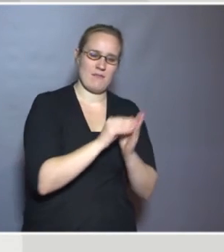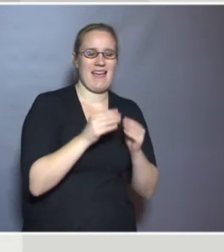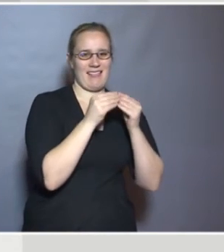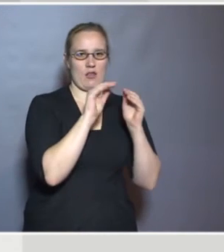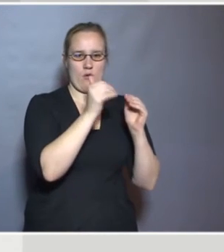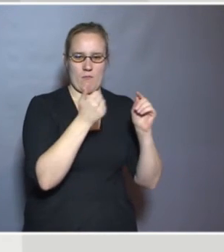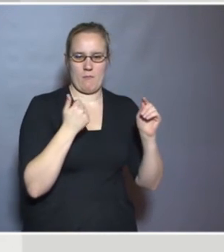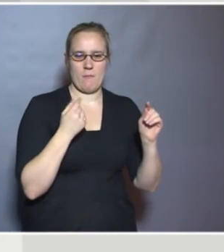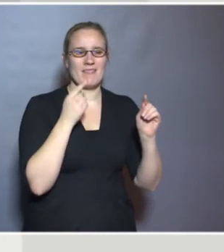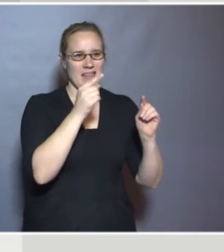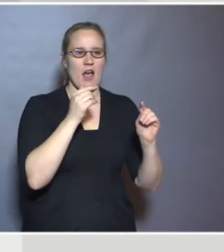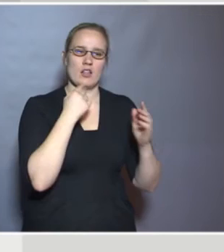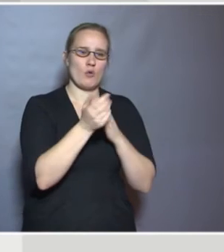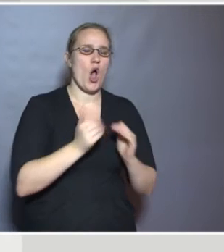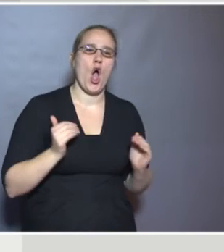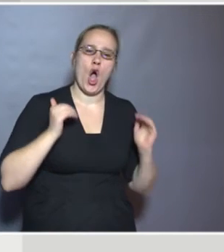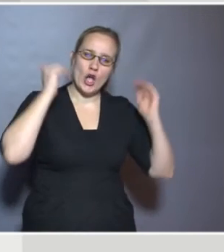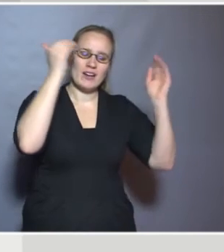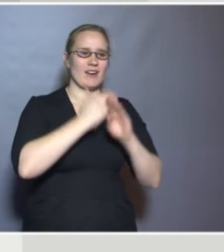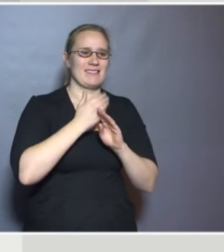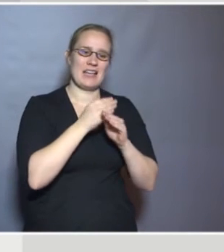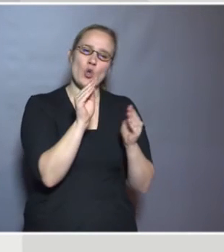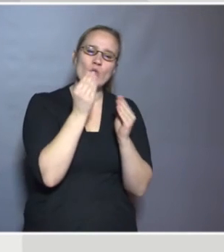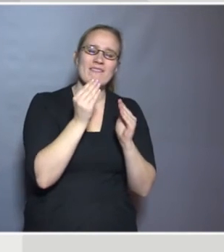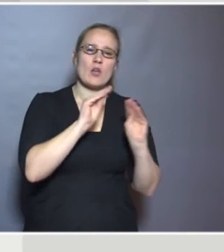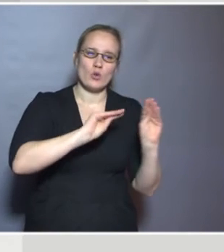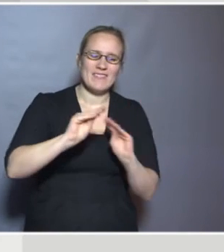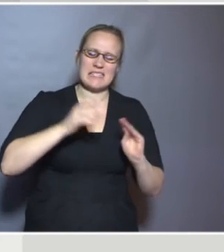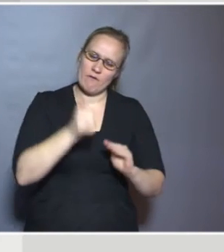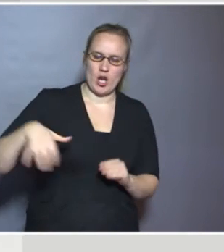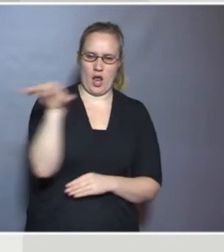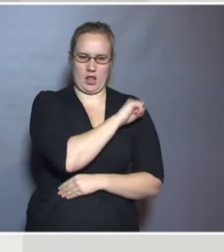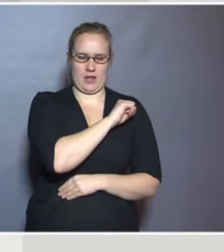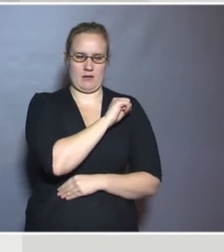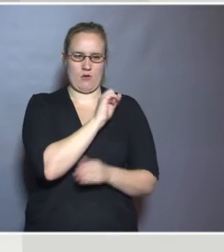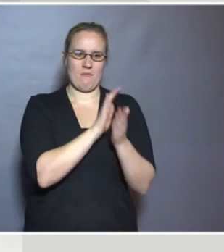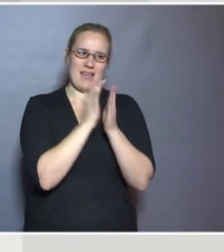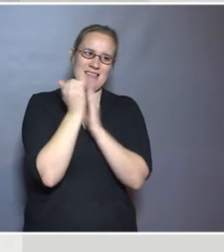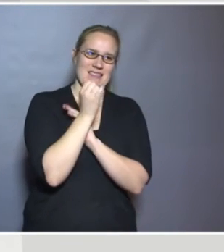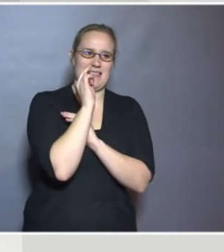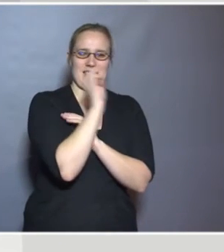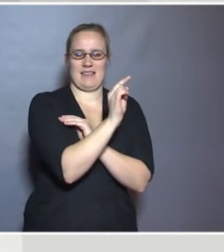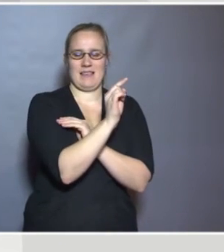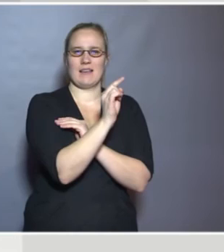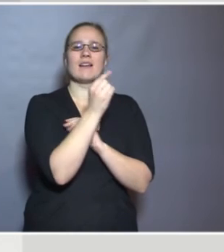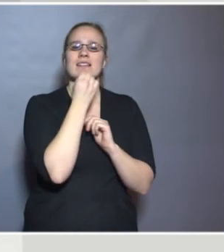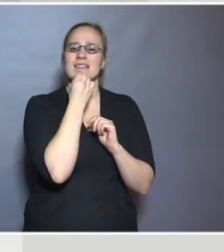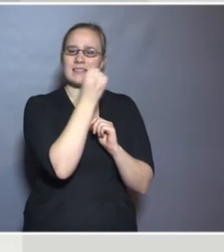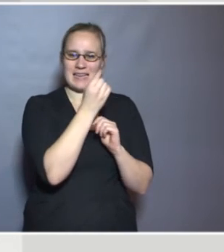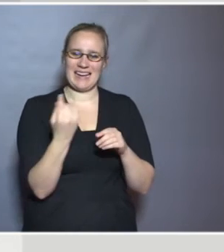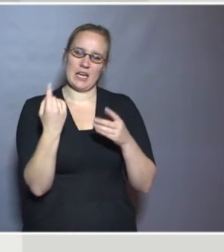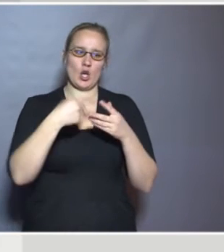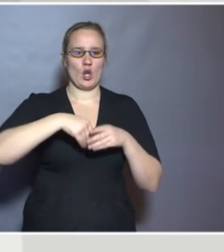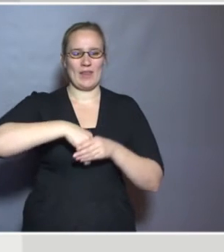on high quality education for all. And in that Council conclusions, it actually states that inclusive